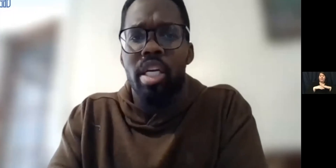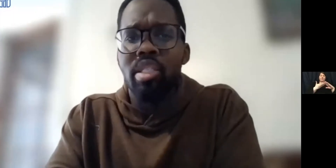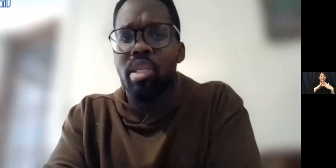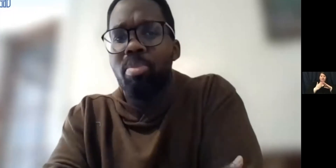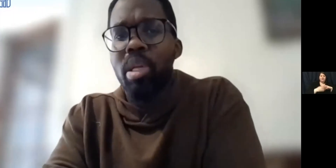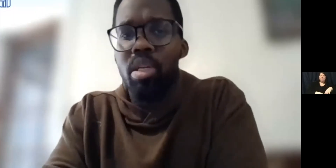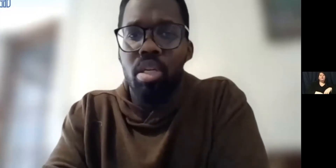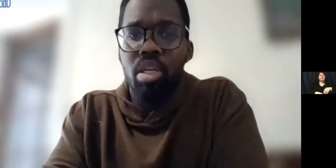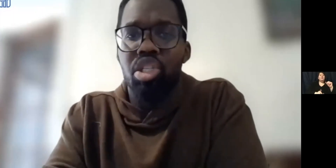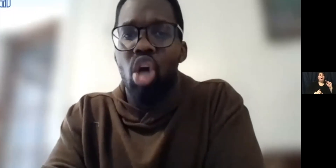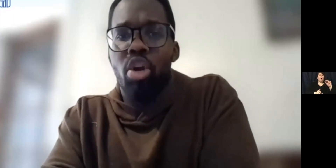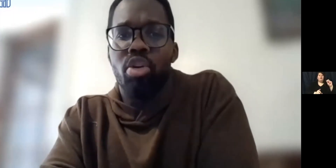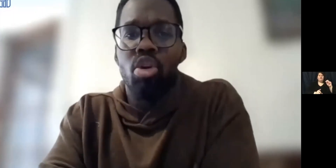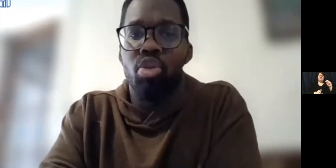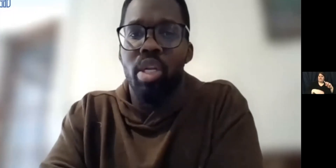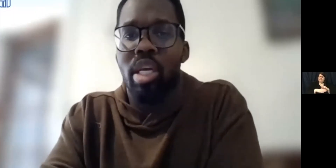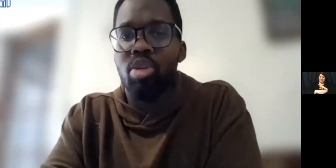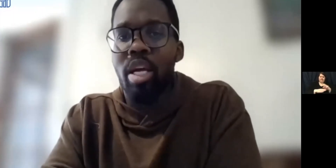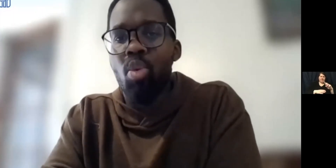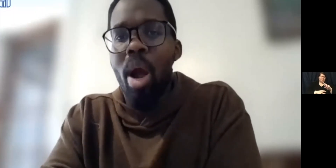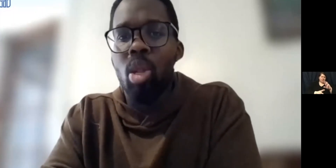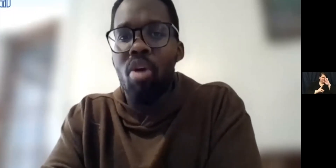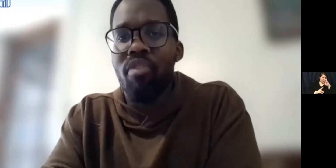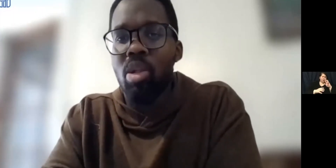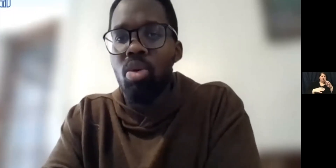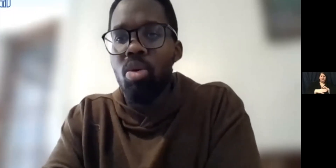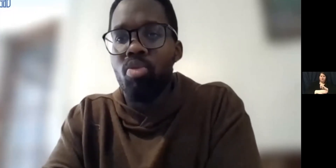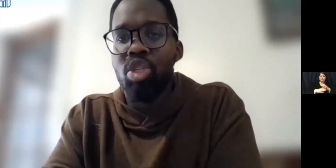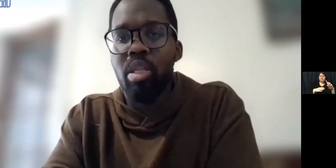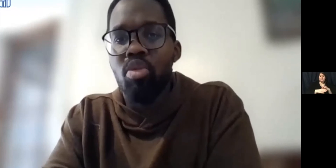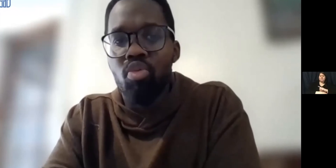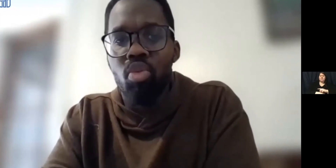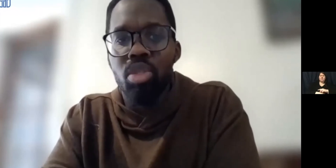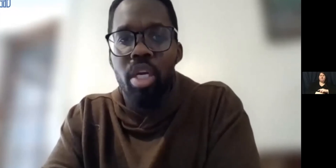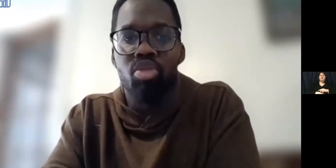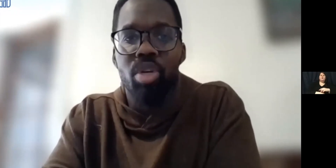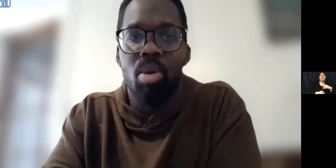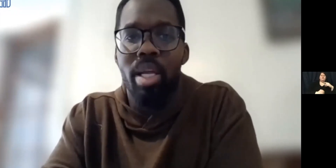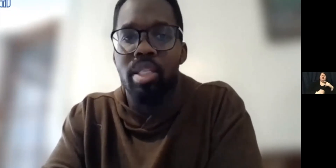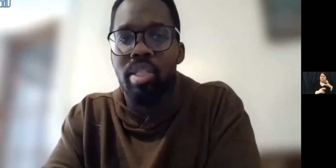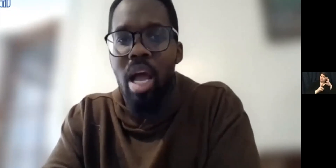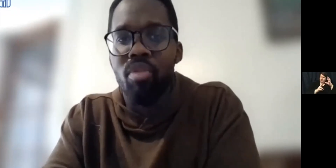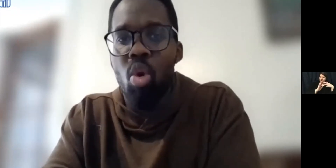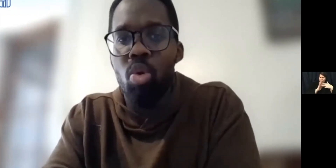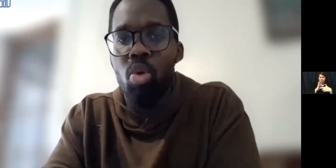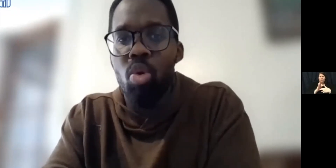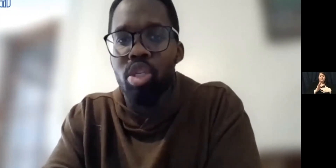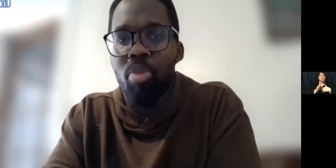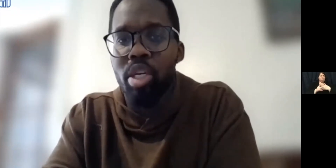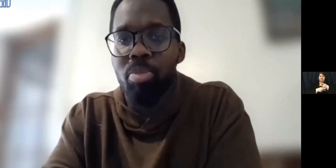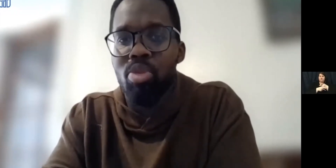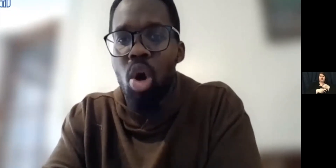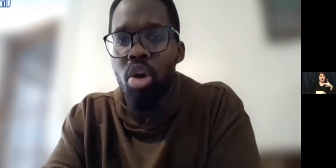Anna is disciplined. She honored her duties as a YLR fellow, respected the rules and treated PYD staff, co